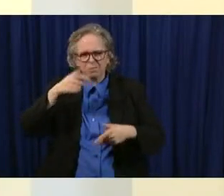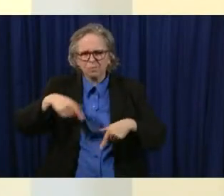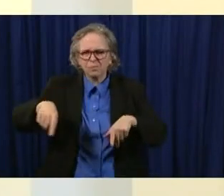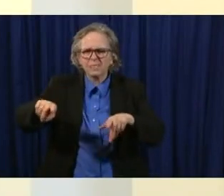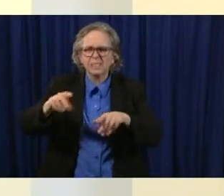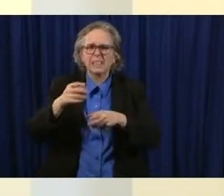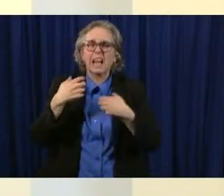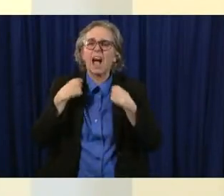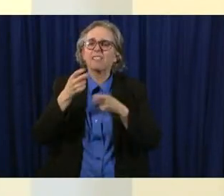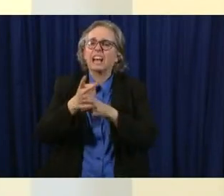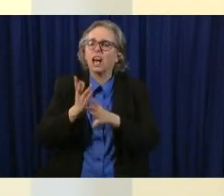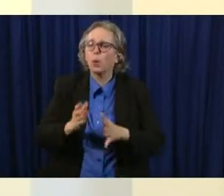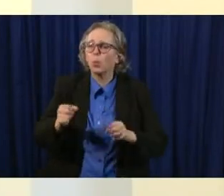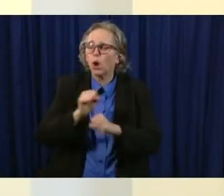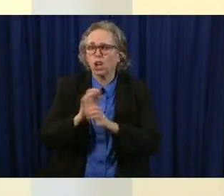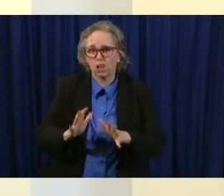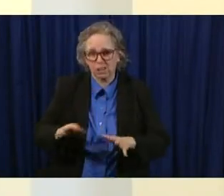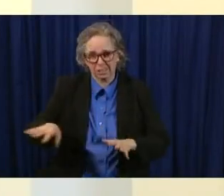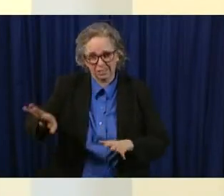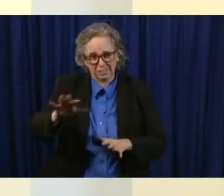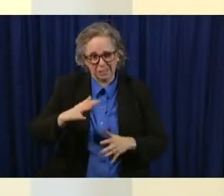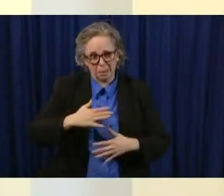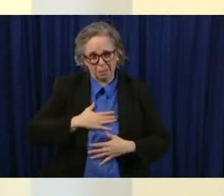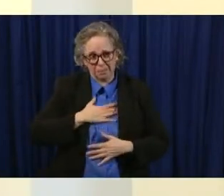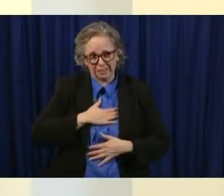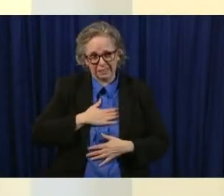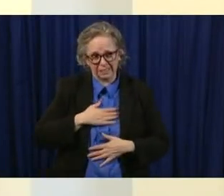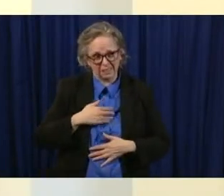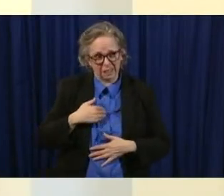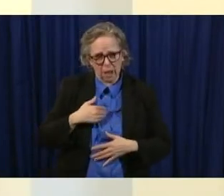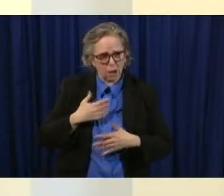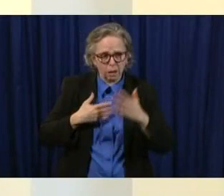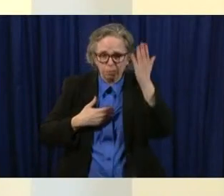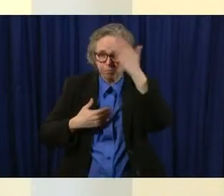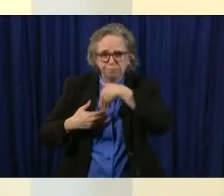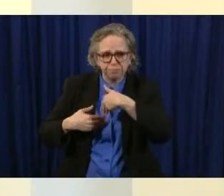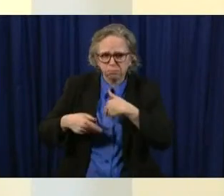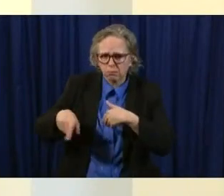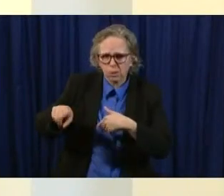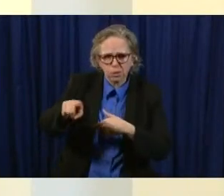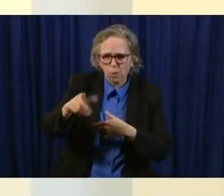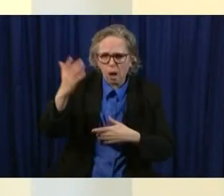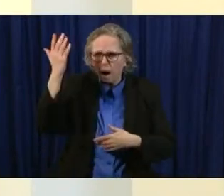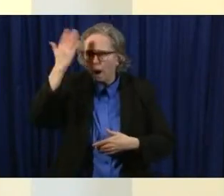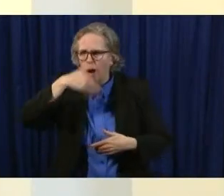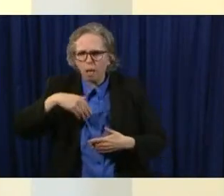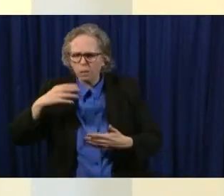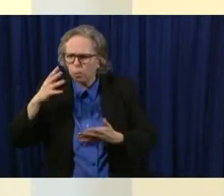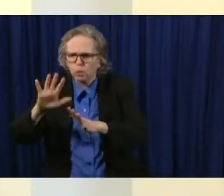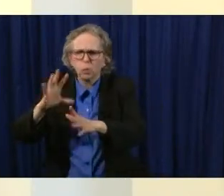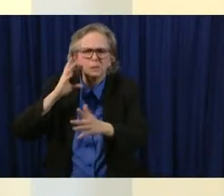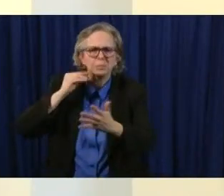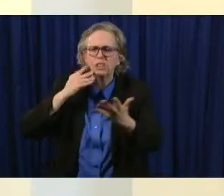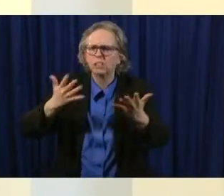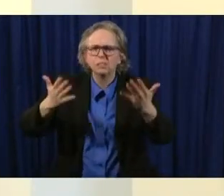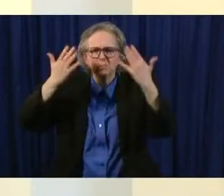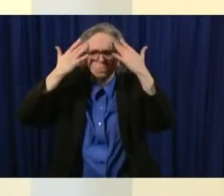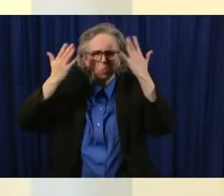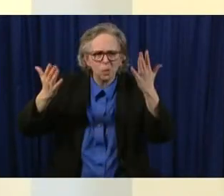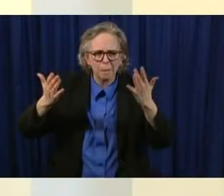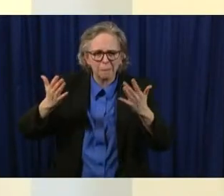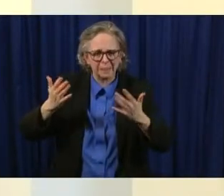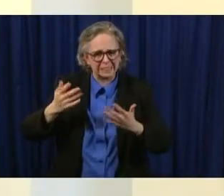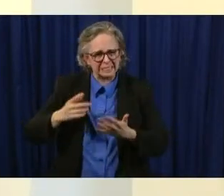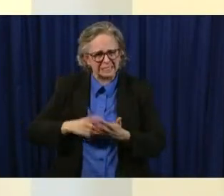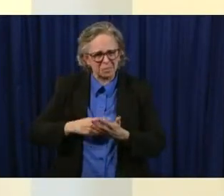all of us aren't seeing what you're seeing and sometimes as we move on and you see us trying to sort of bring our life back i